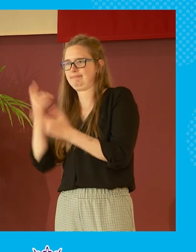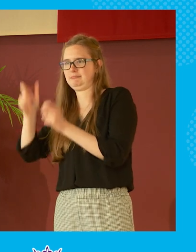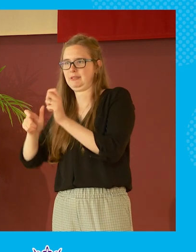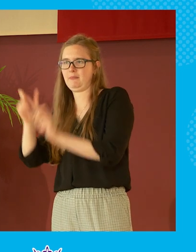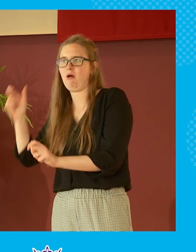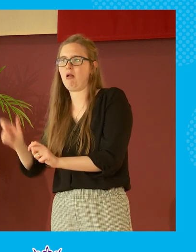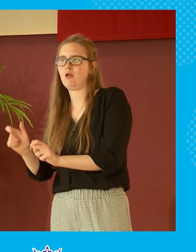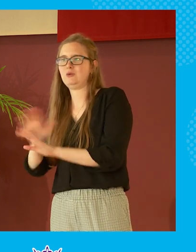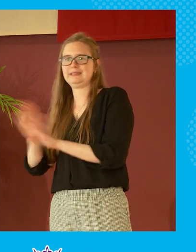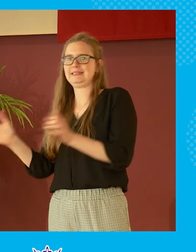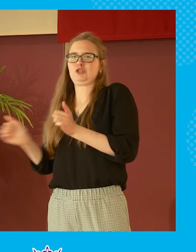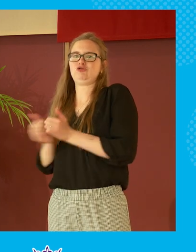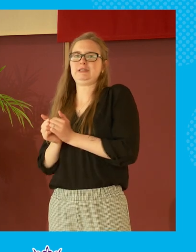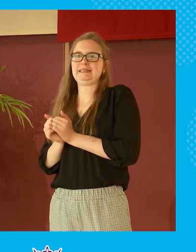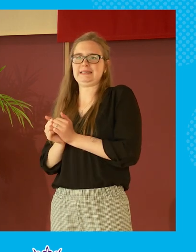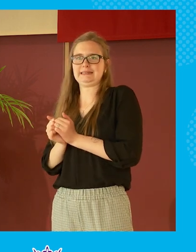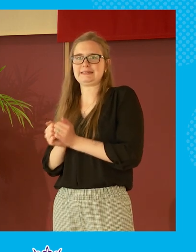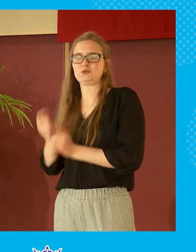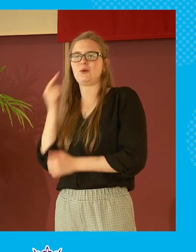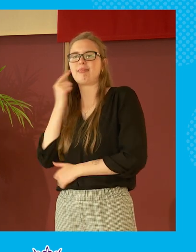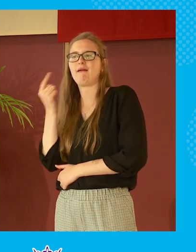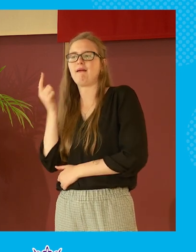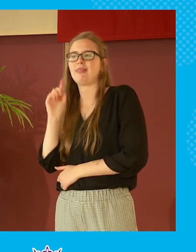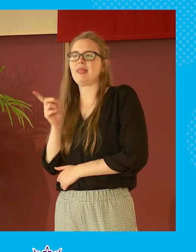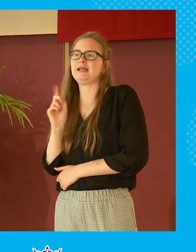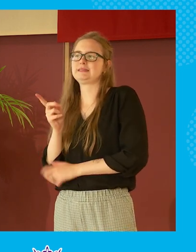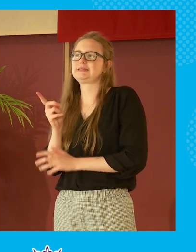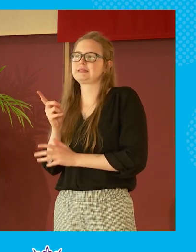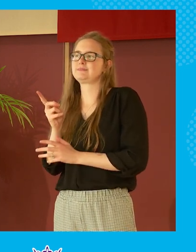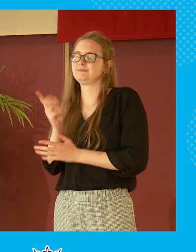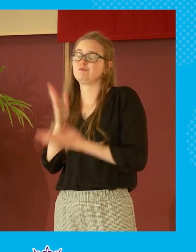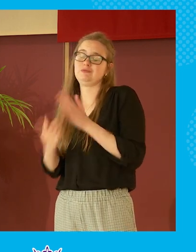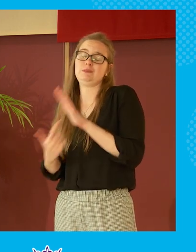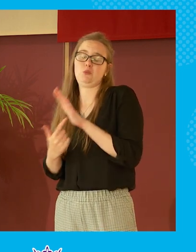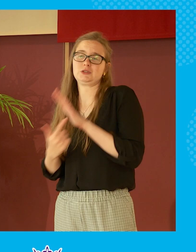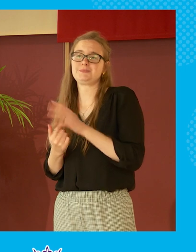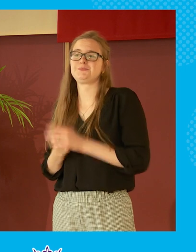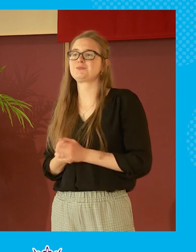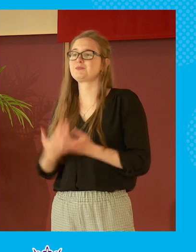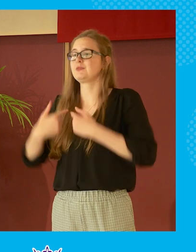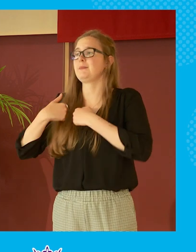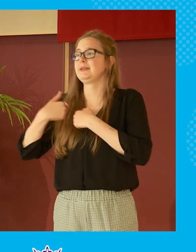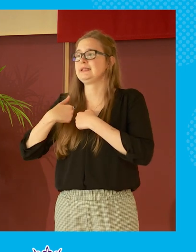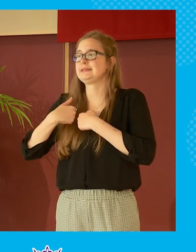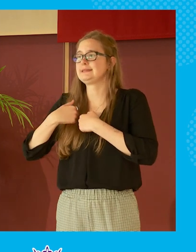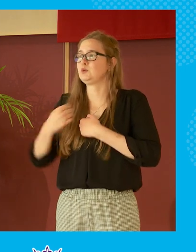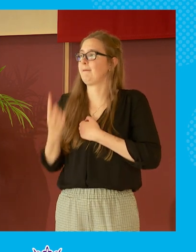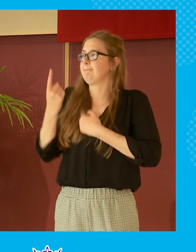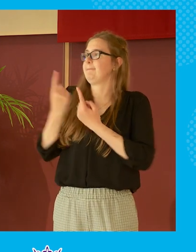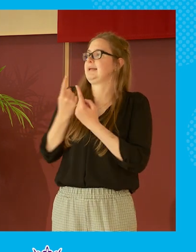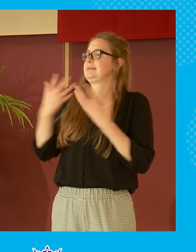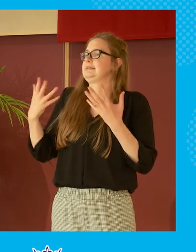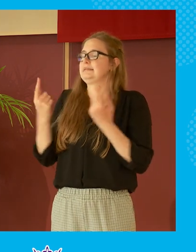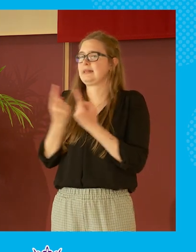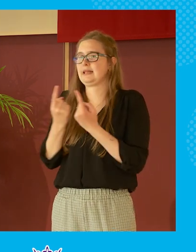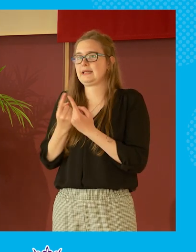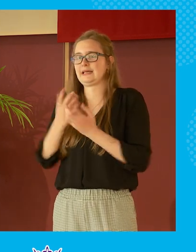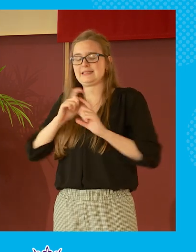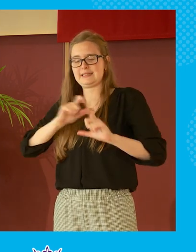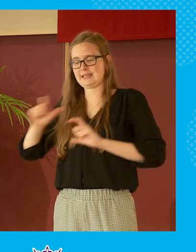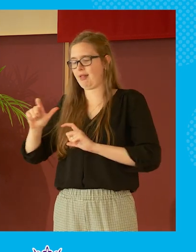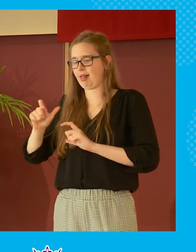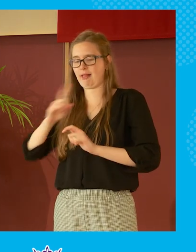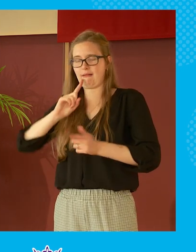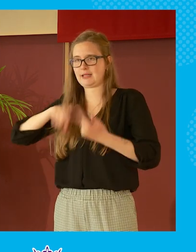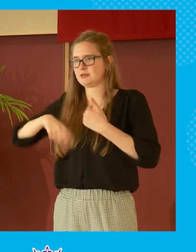didn't agree with them so i so i think i think i think that's really important for me one of the really big things i still haven't got